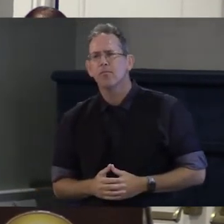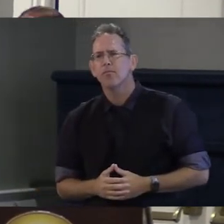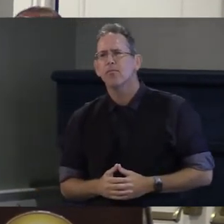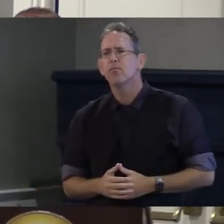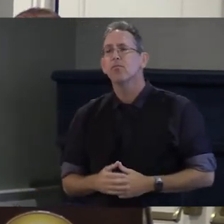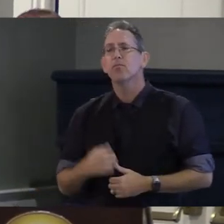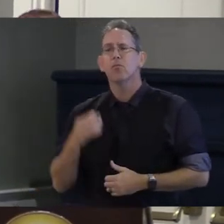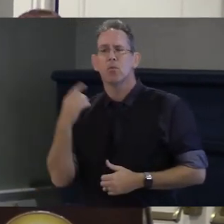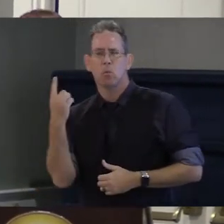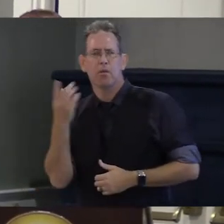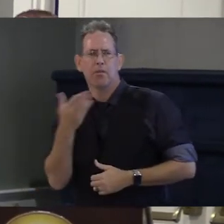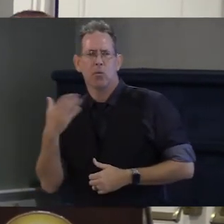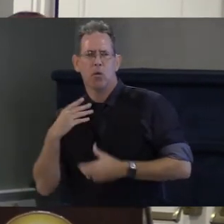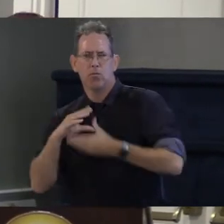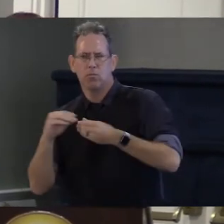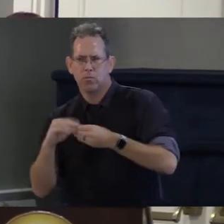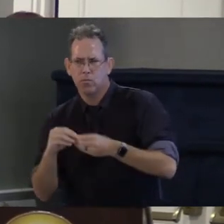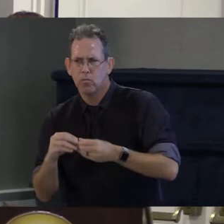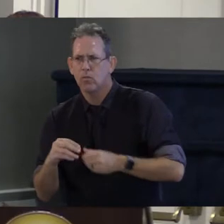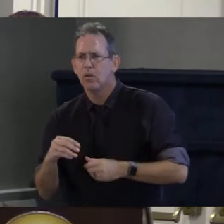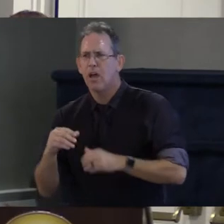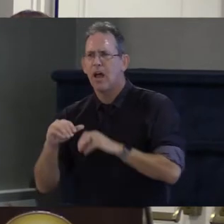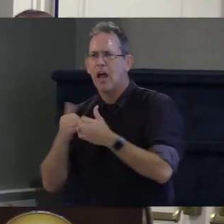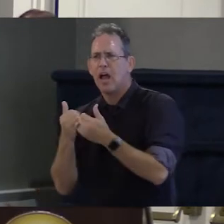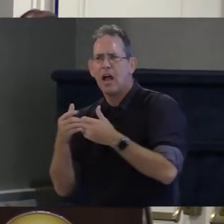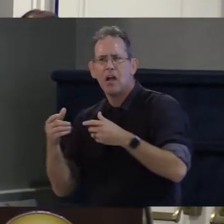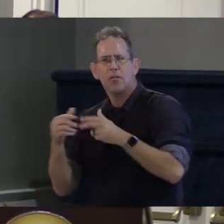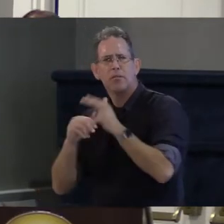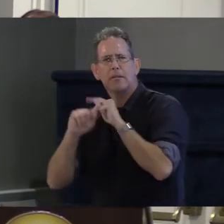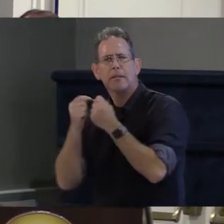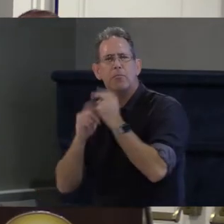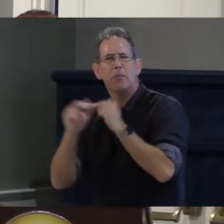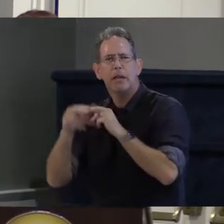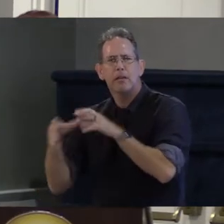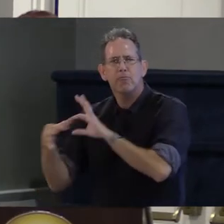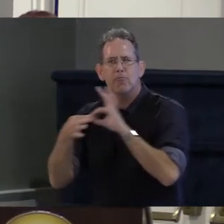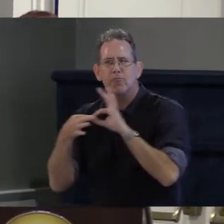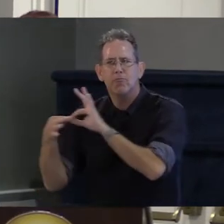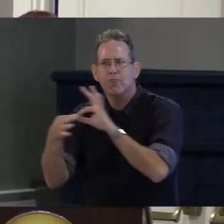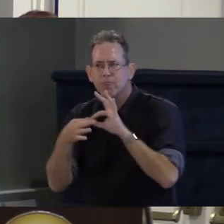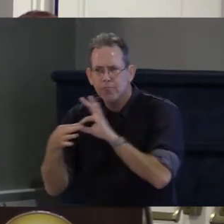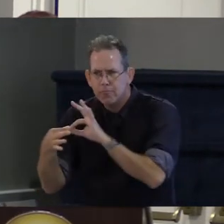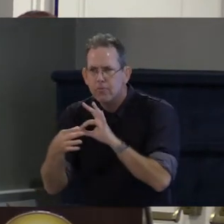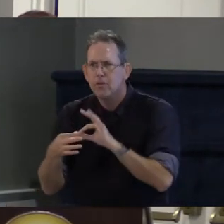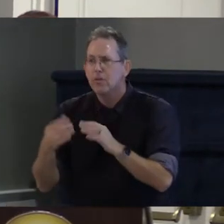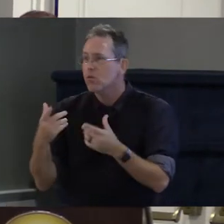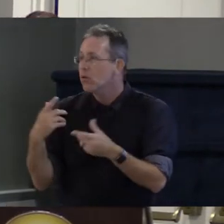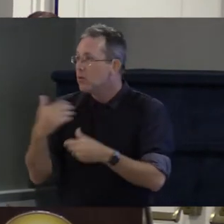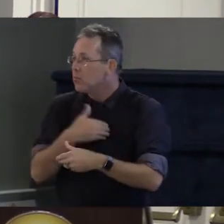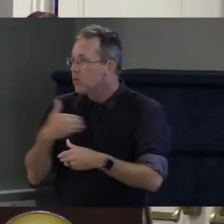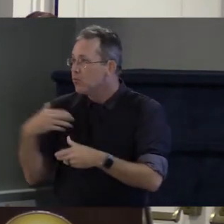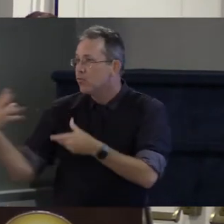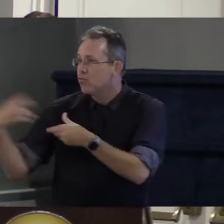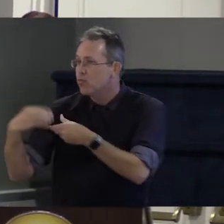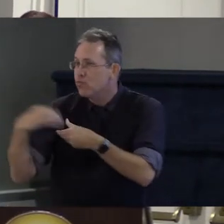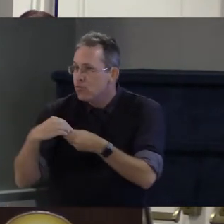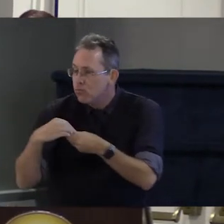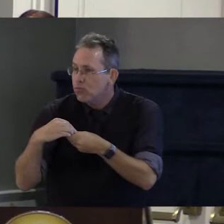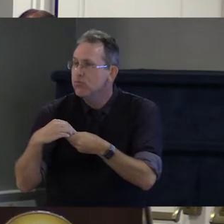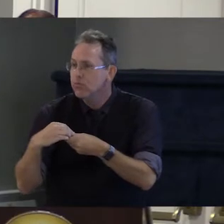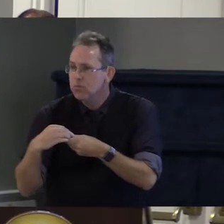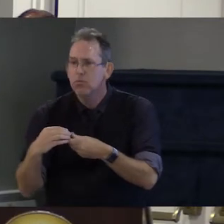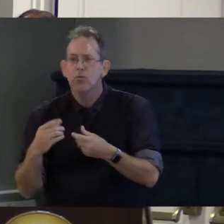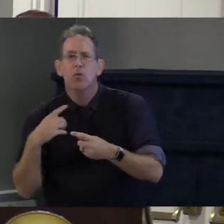is how do we team build across the state so as part of a member of coalition we were able to along with partners in the